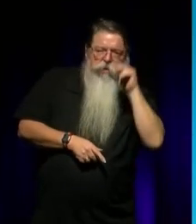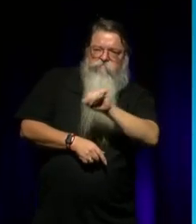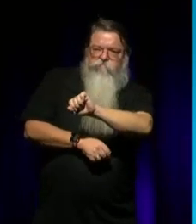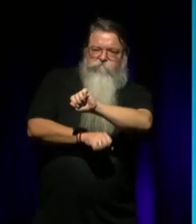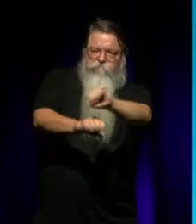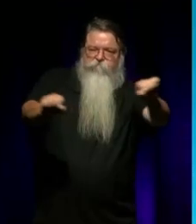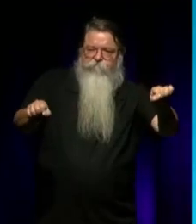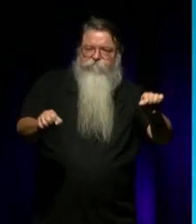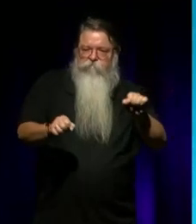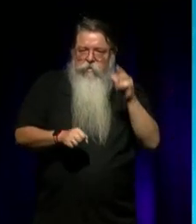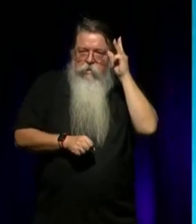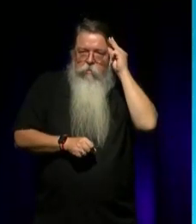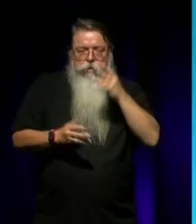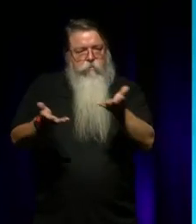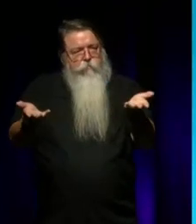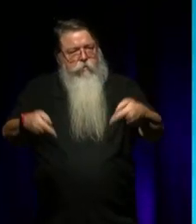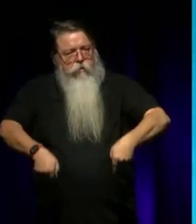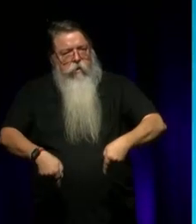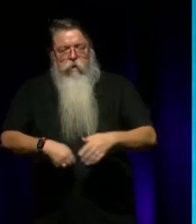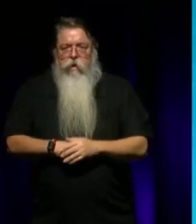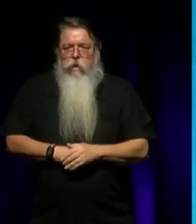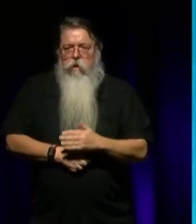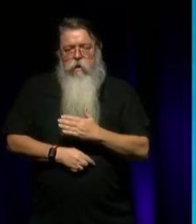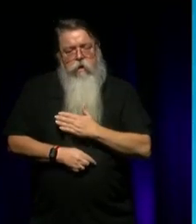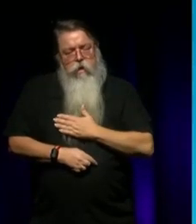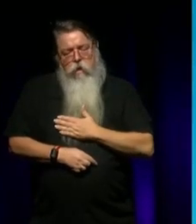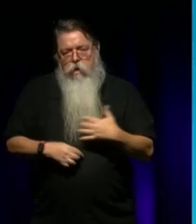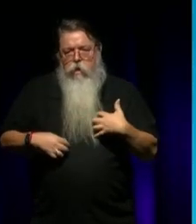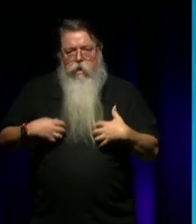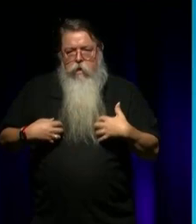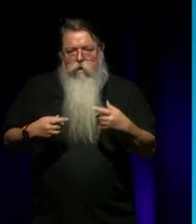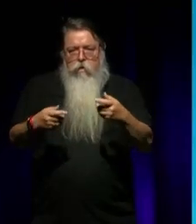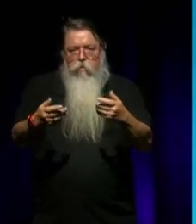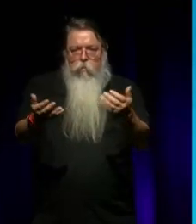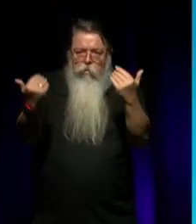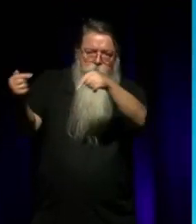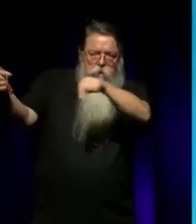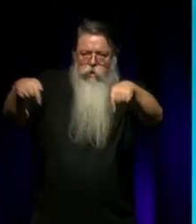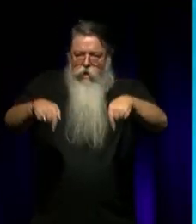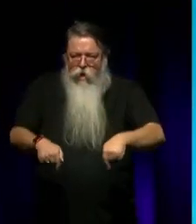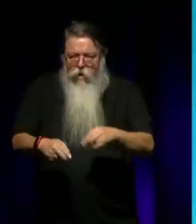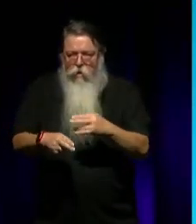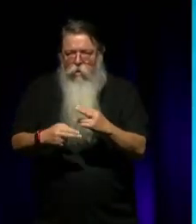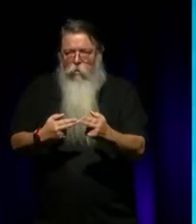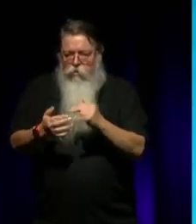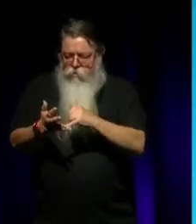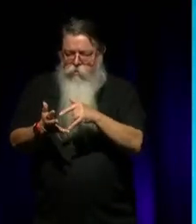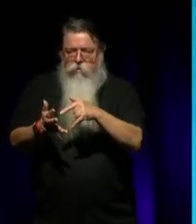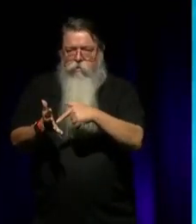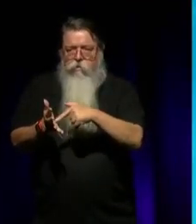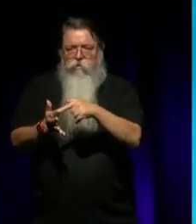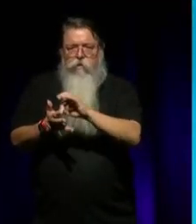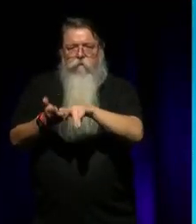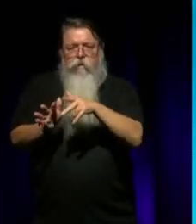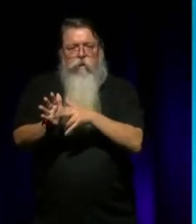to welcome you to this much-anticipated Game Changers event with Stephen Page AO. I also would like to begin by